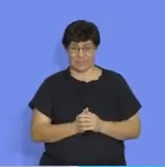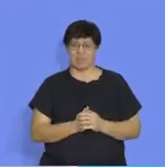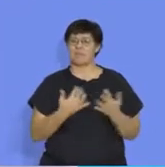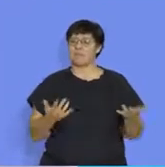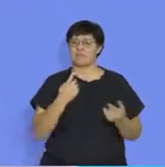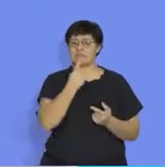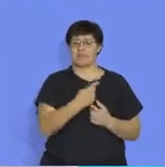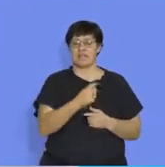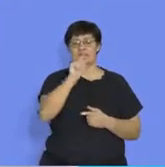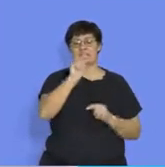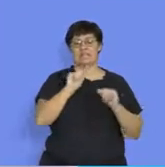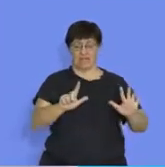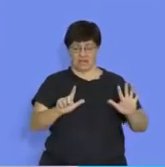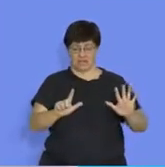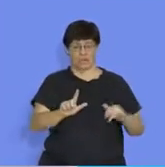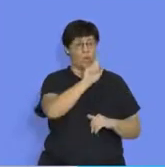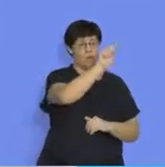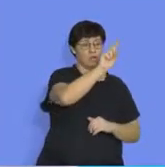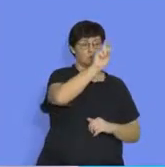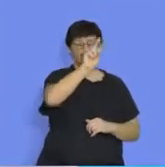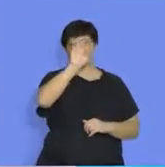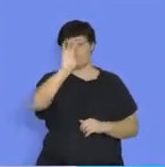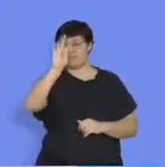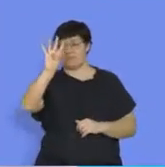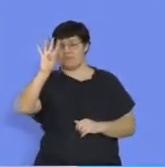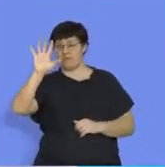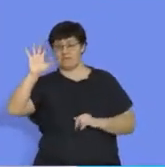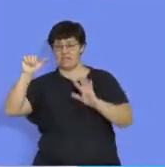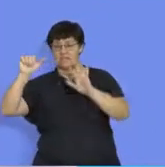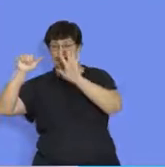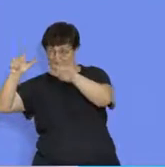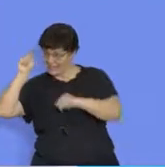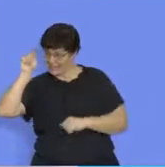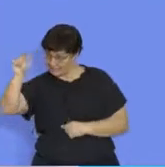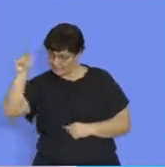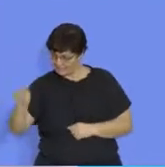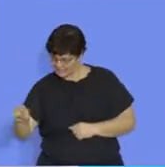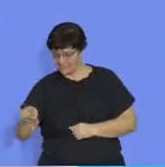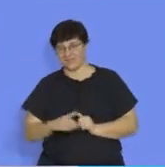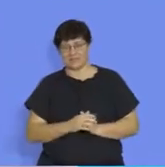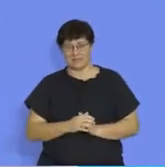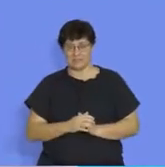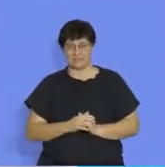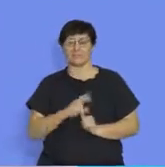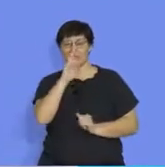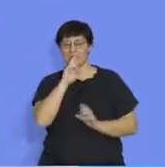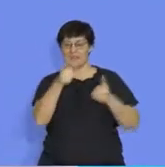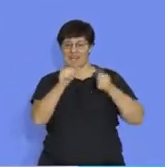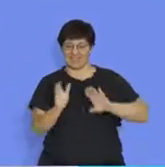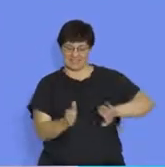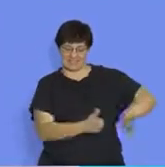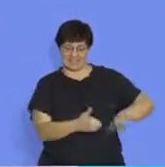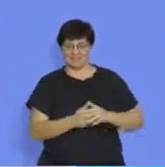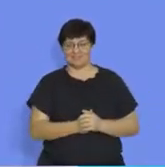So, if I say T7, that is the seventh term in the pattern. Let's have a look at the next